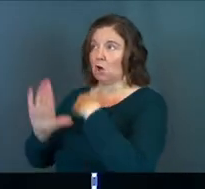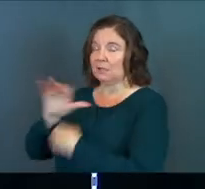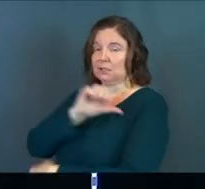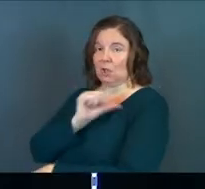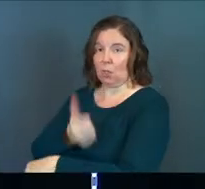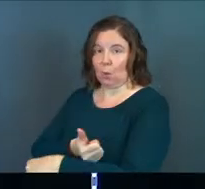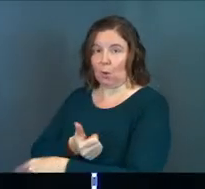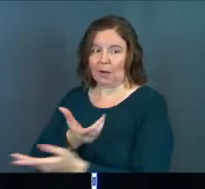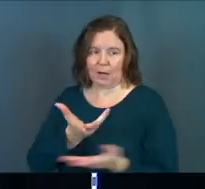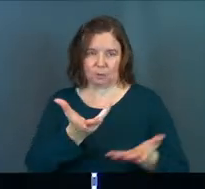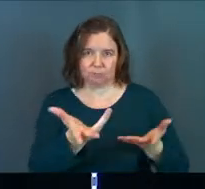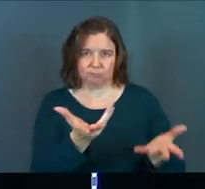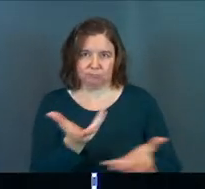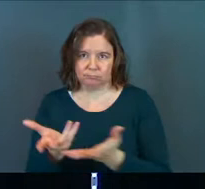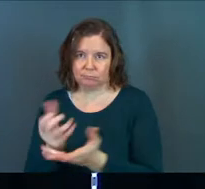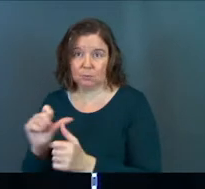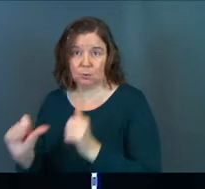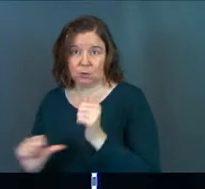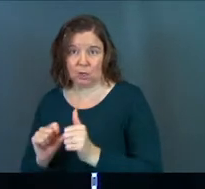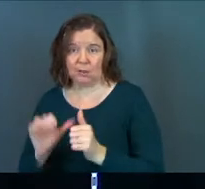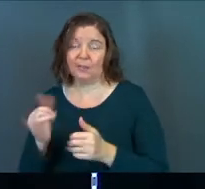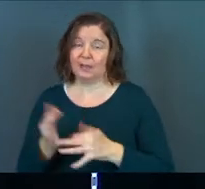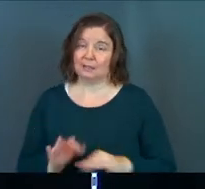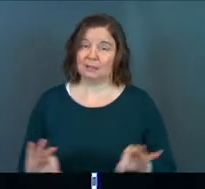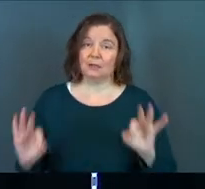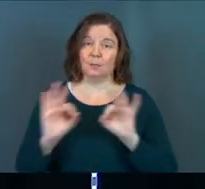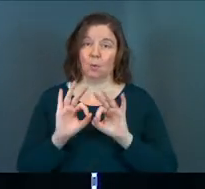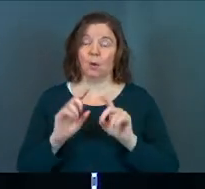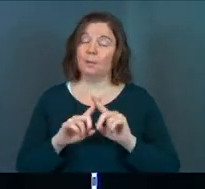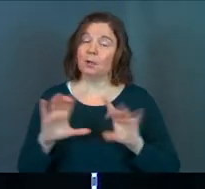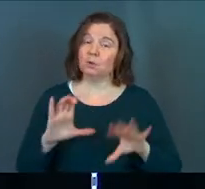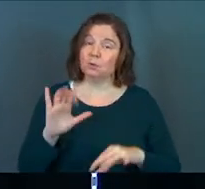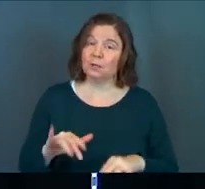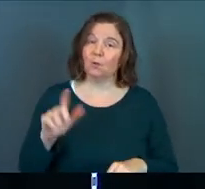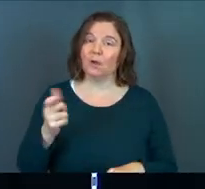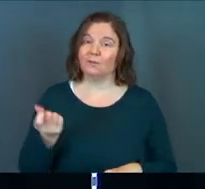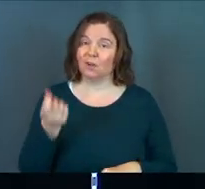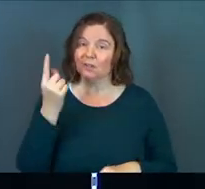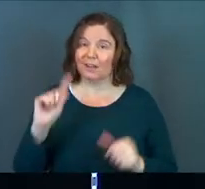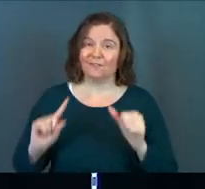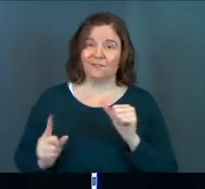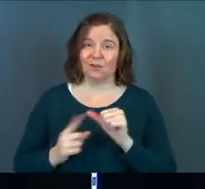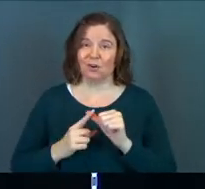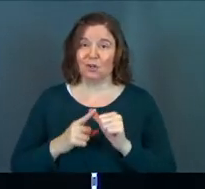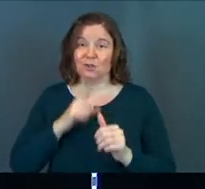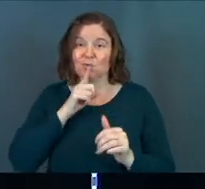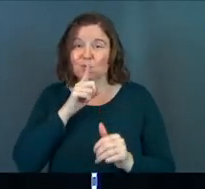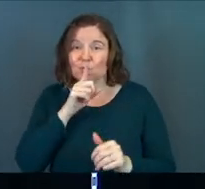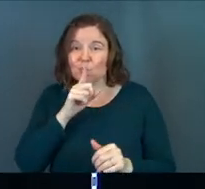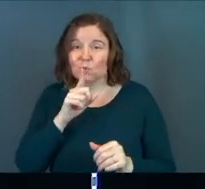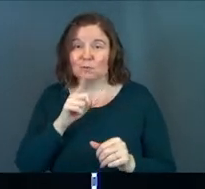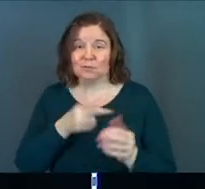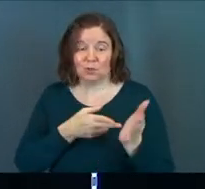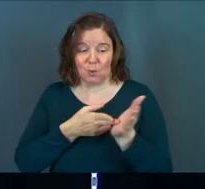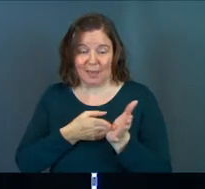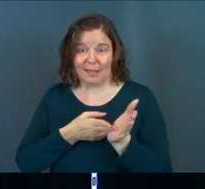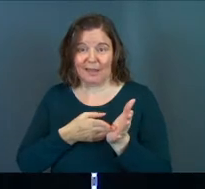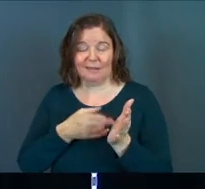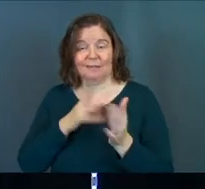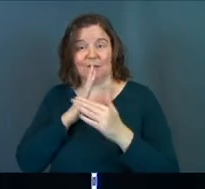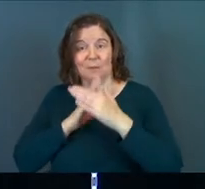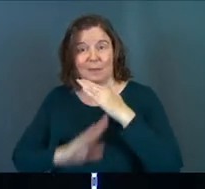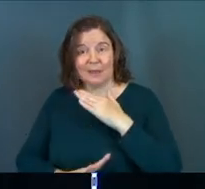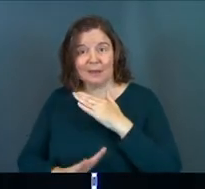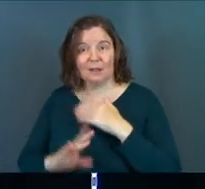to one another. It's important. But again, to do that, we have to understand what true humility looks like. So what I want to do today